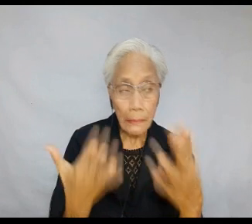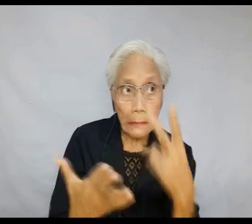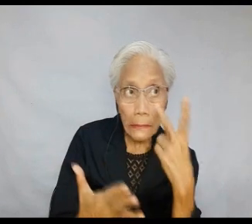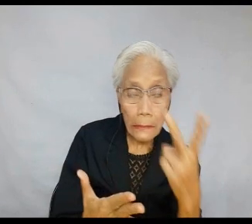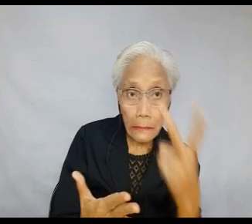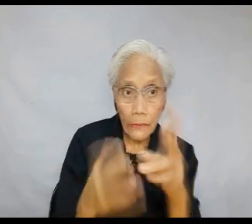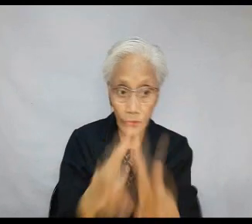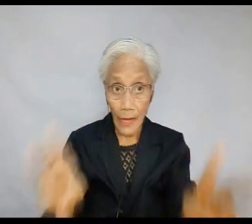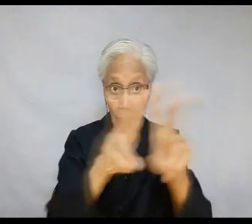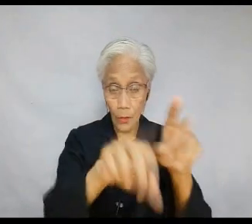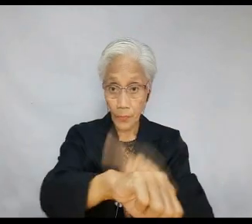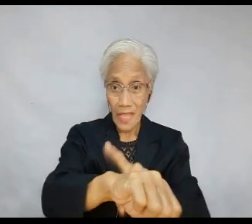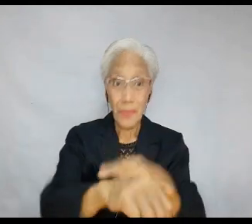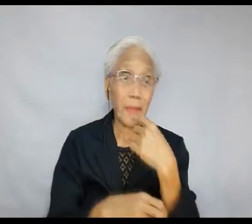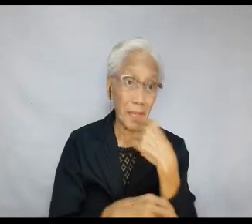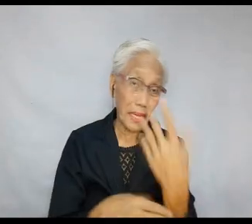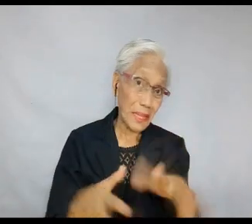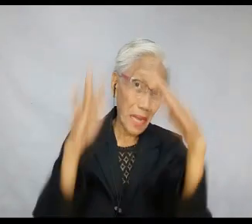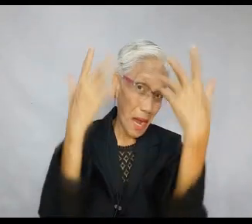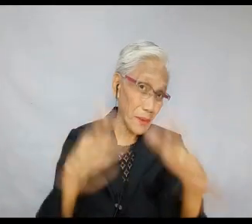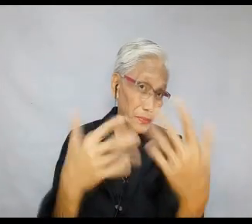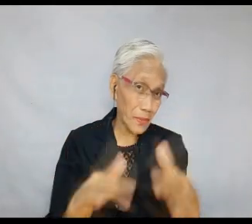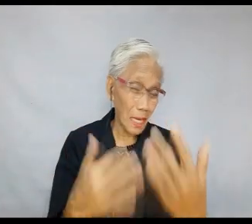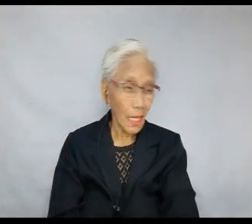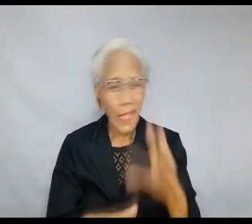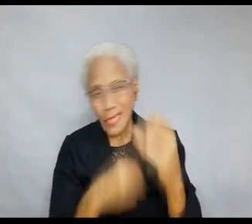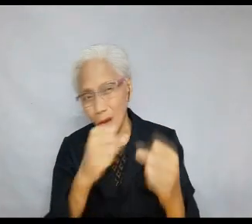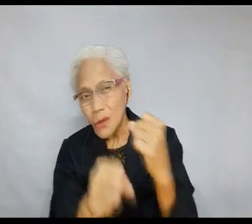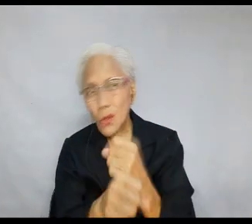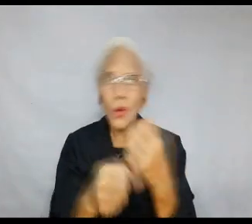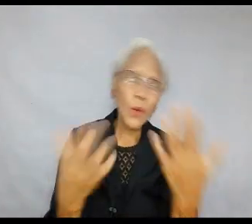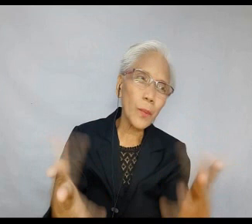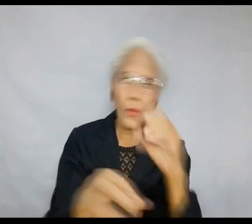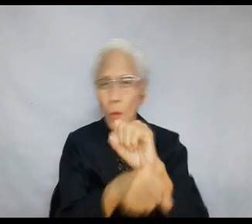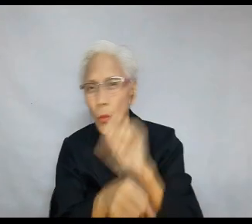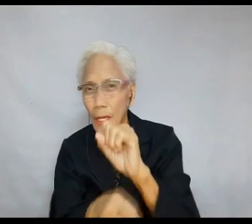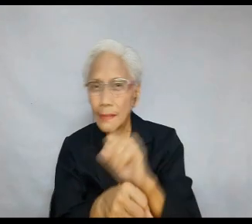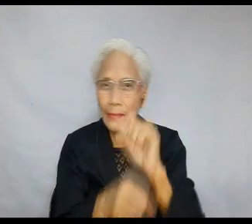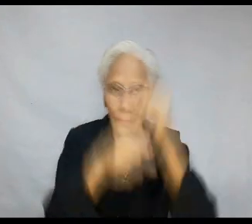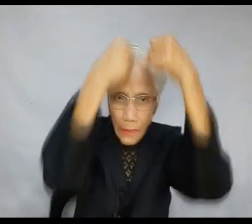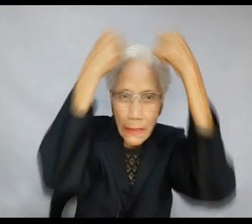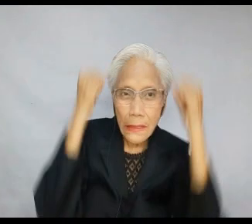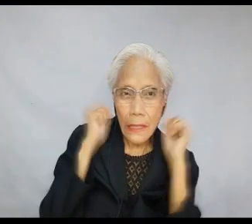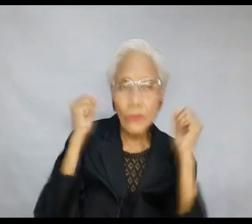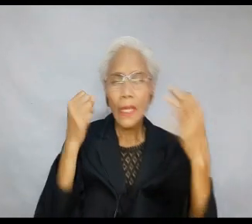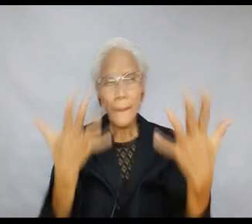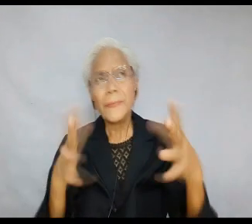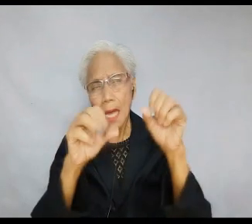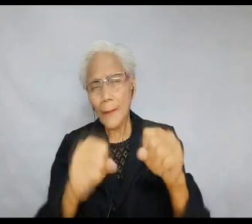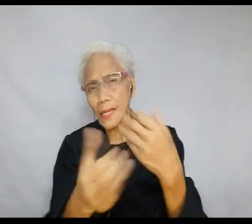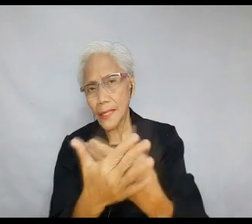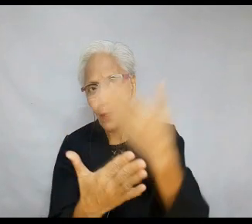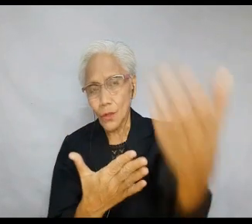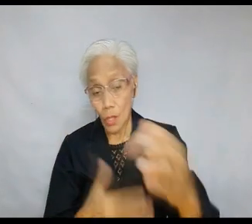become. 18. us look at the value of time. 19. We often say, Pagkatapos ng limang taong kong pagtatrabaho